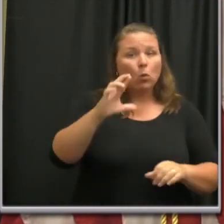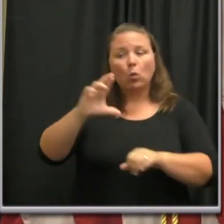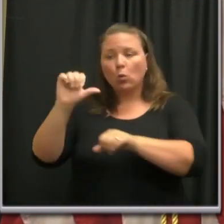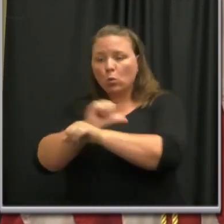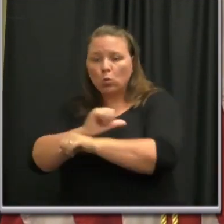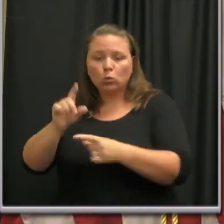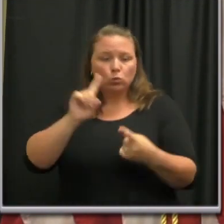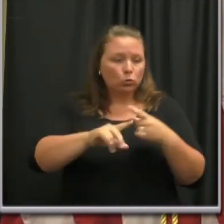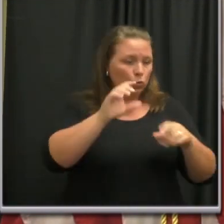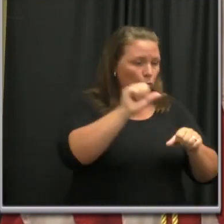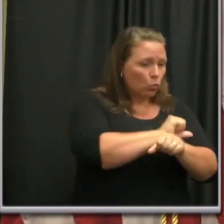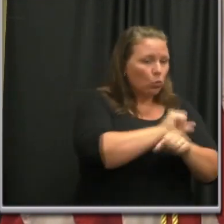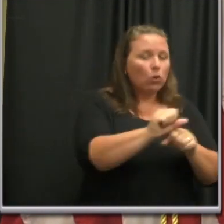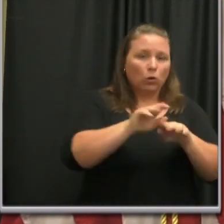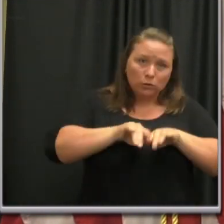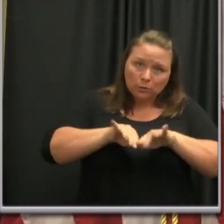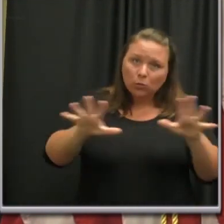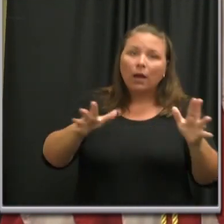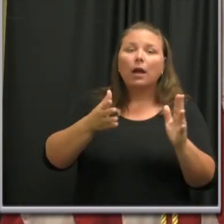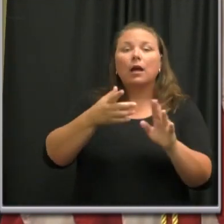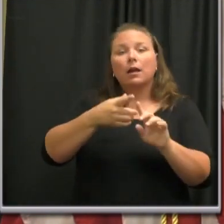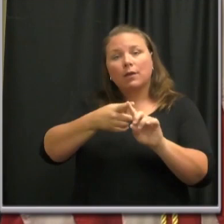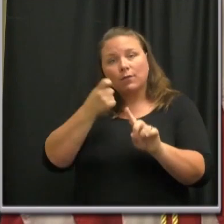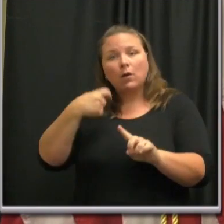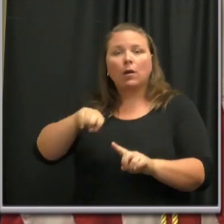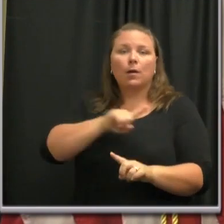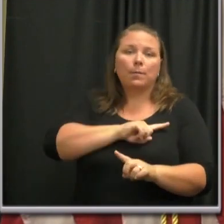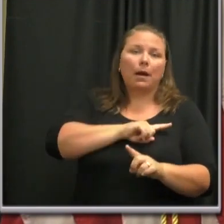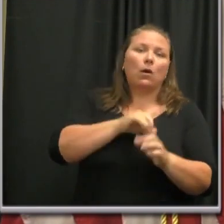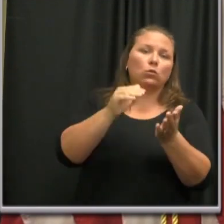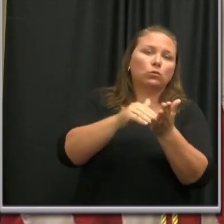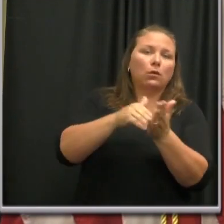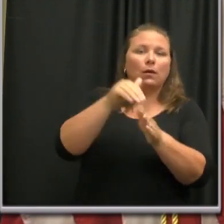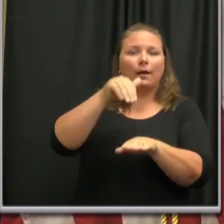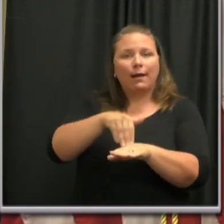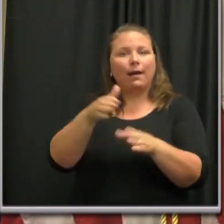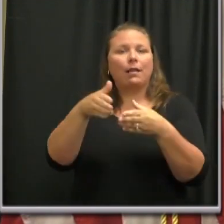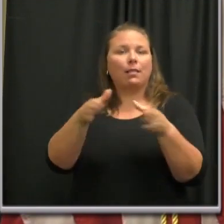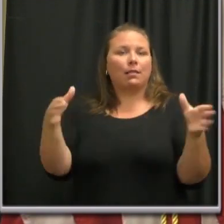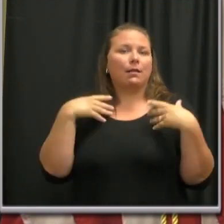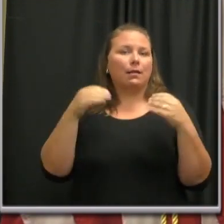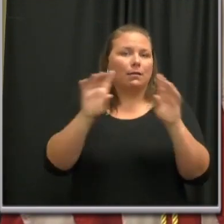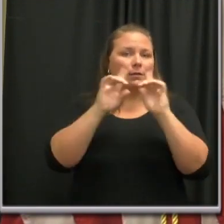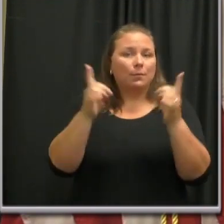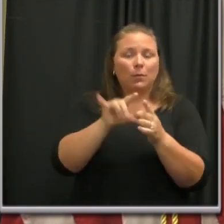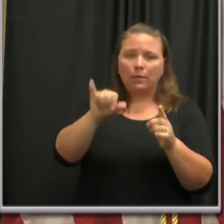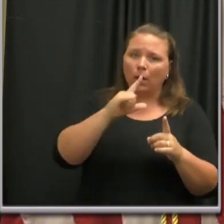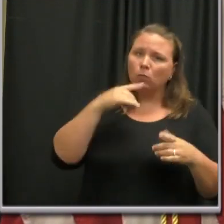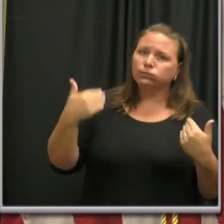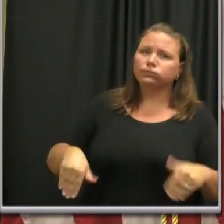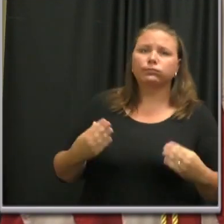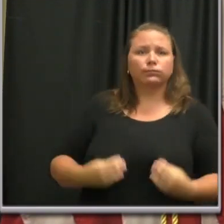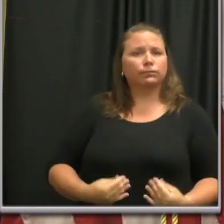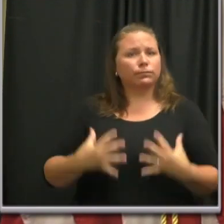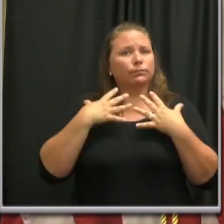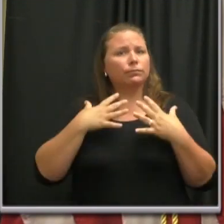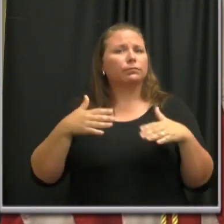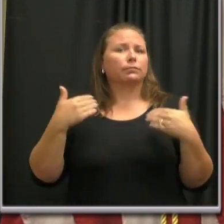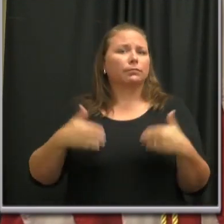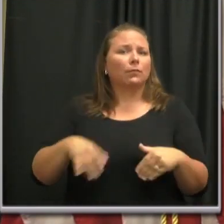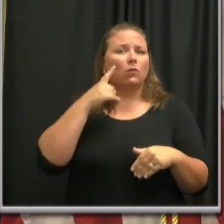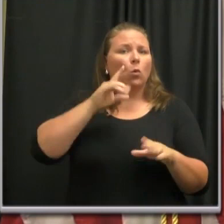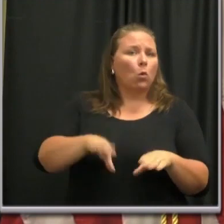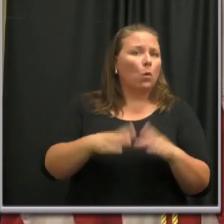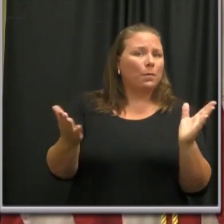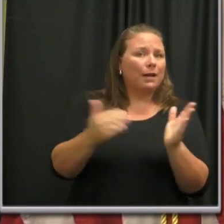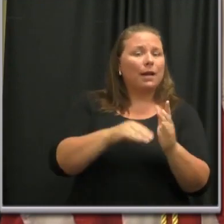the coronavirus, according to our health department's epidemiologist. This is an encouraging fact for our reopening progress, but